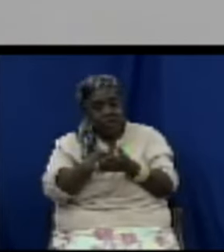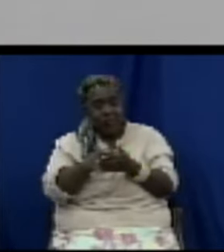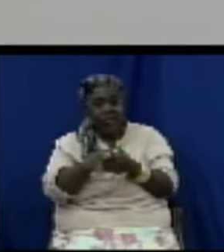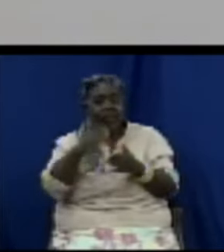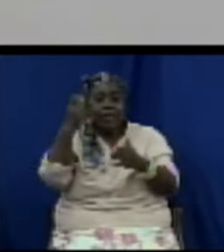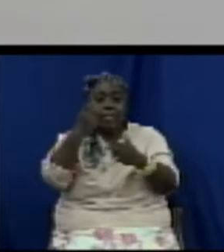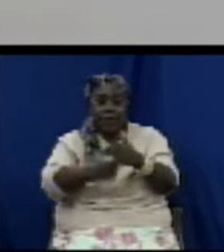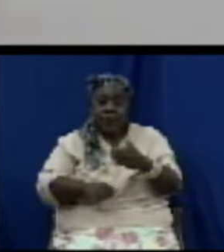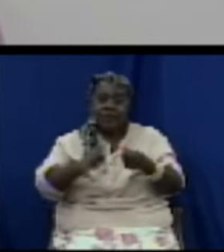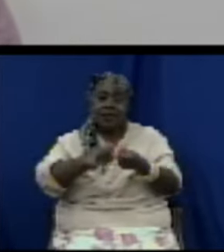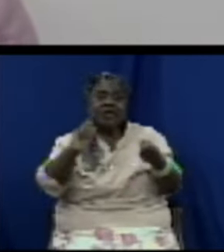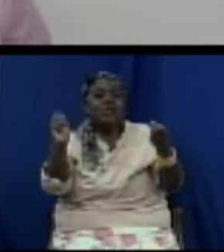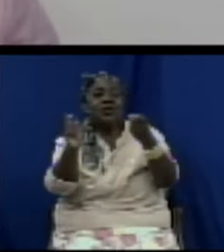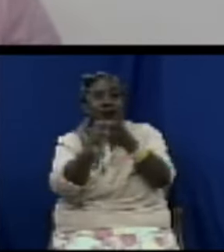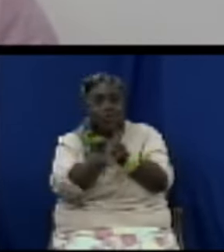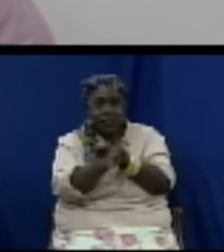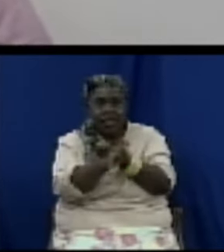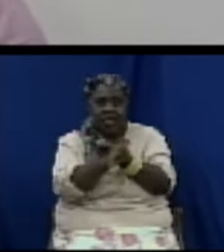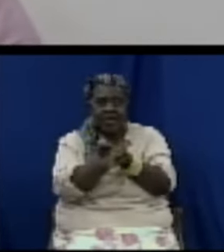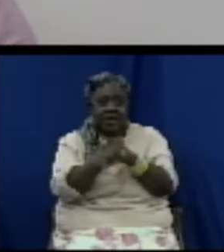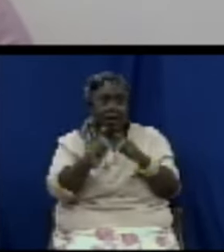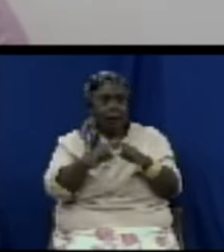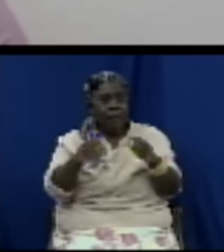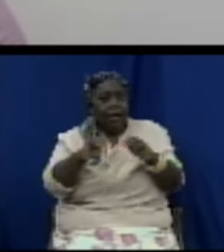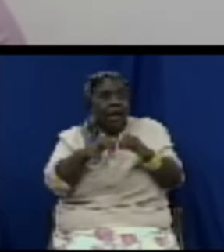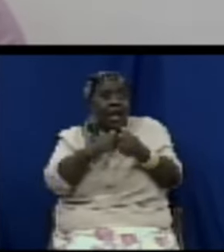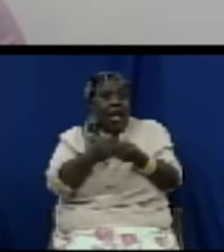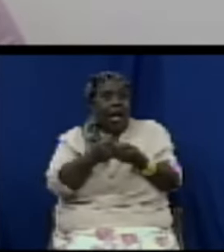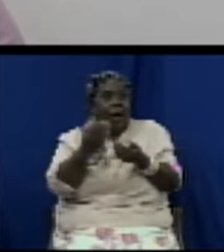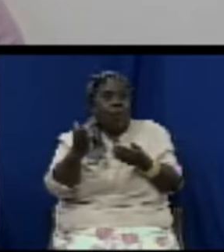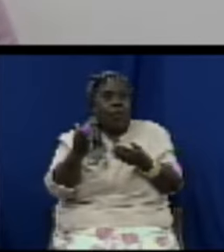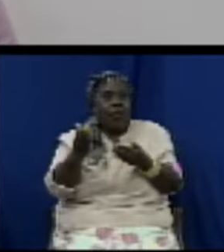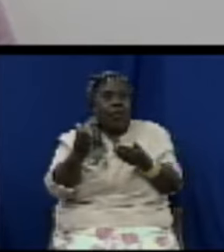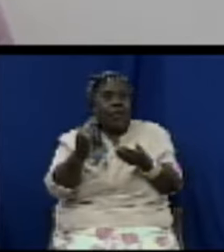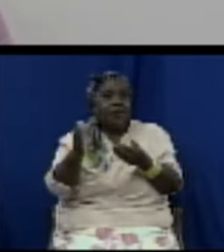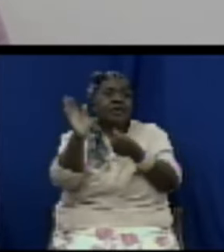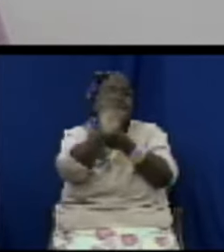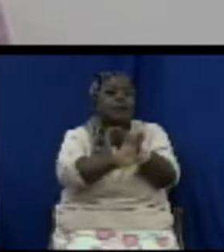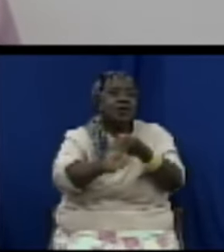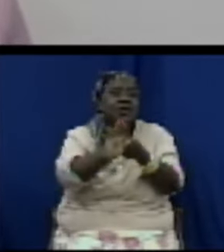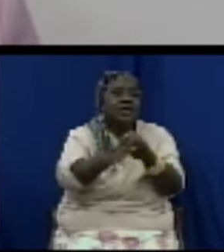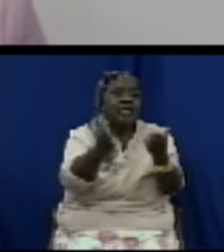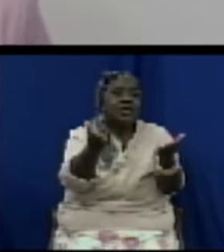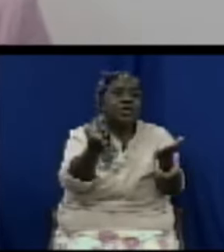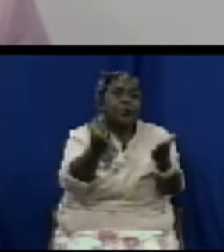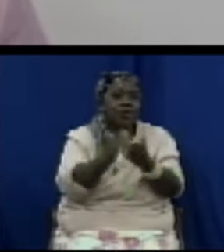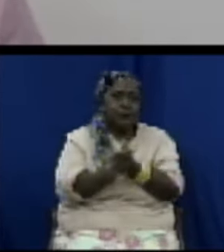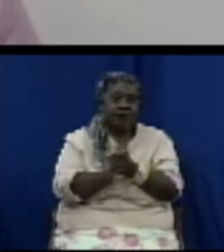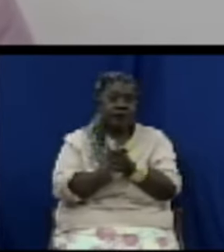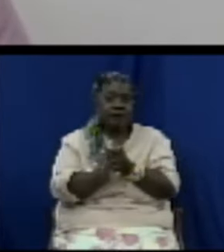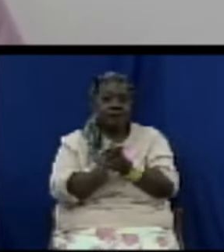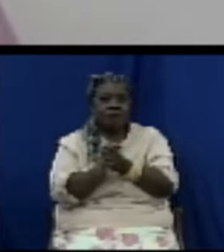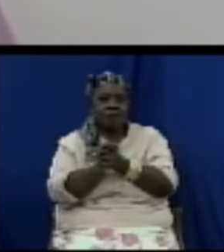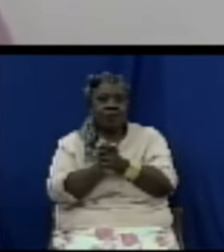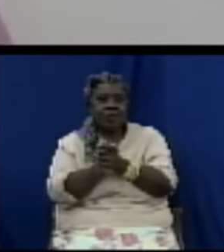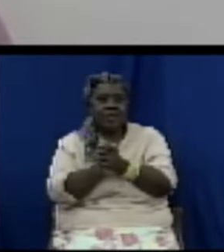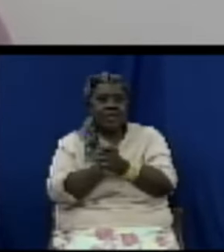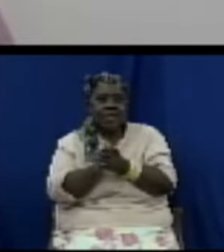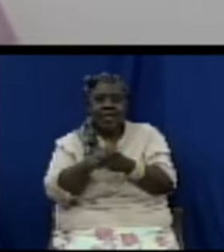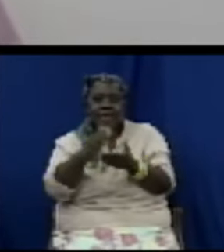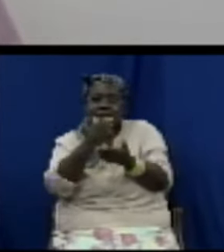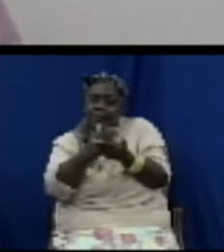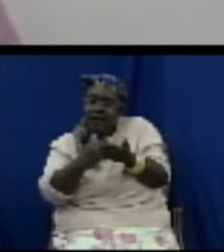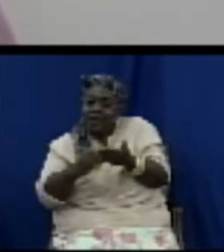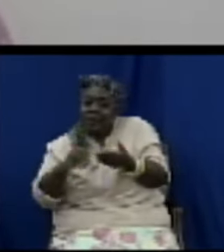protect consumers from unscrupulous immoral unethical suppliers who are going to go somewhere else in some part of the